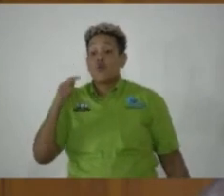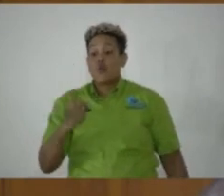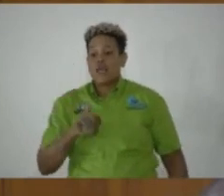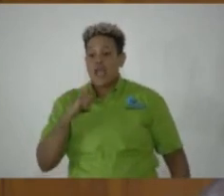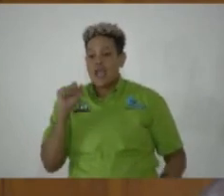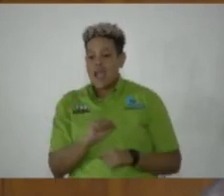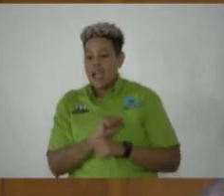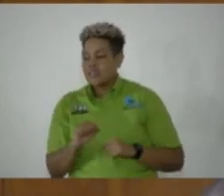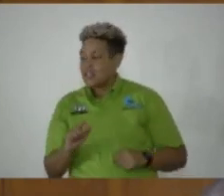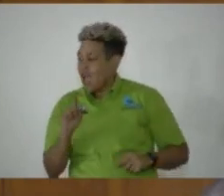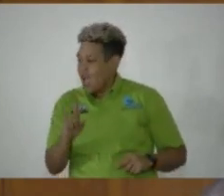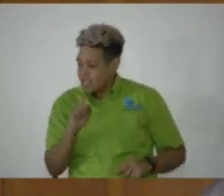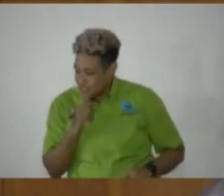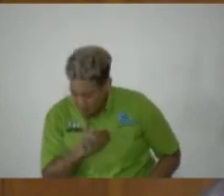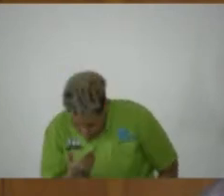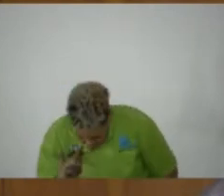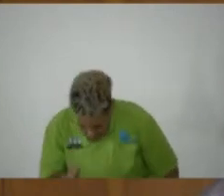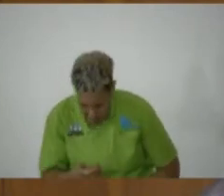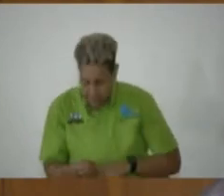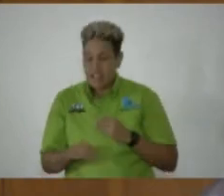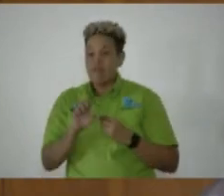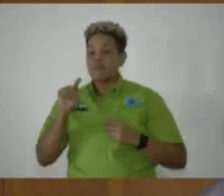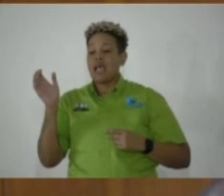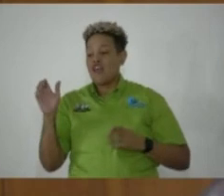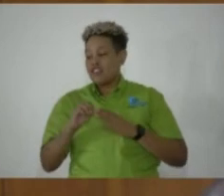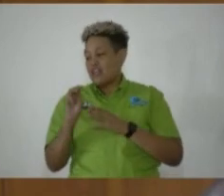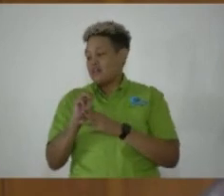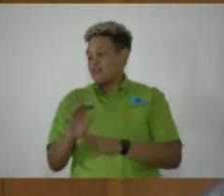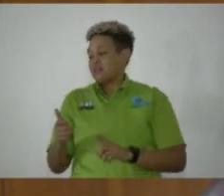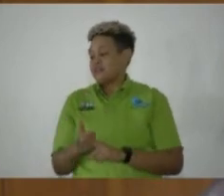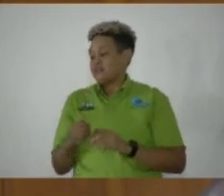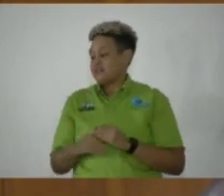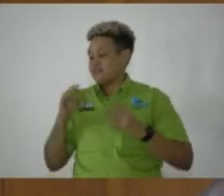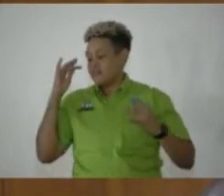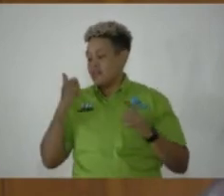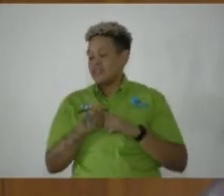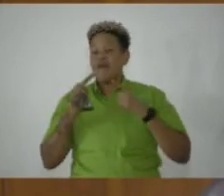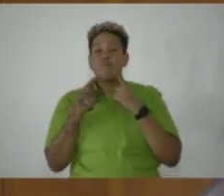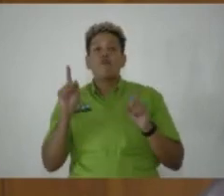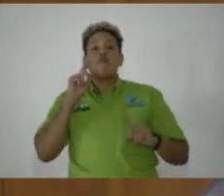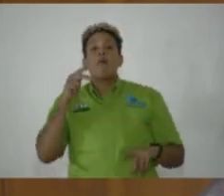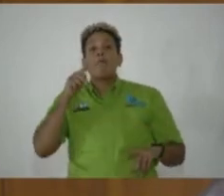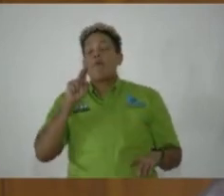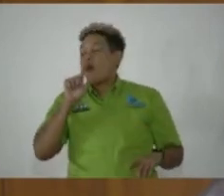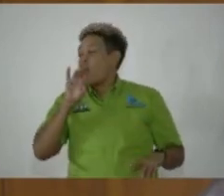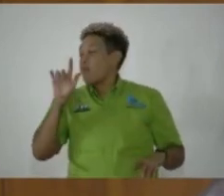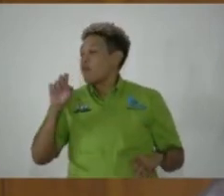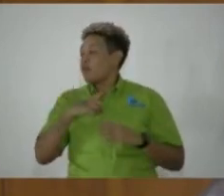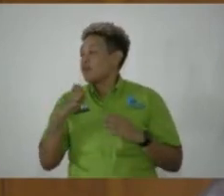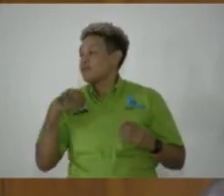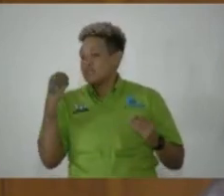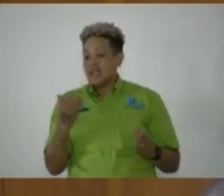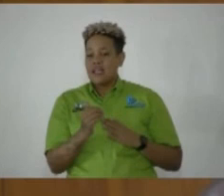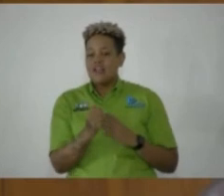actually asked the member from St. Catherine and the minister to consider a proclamation day. So I must tell the